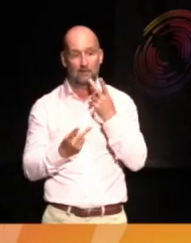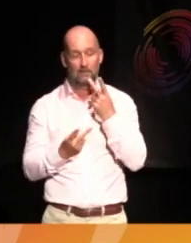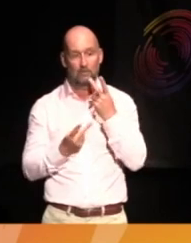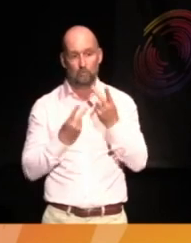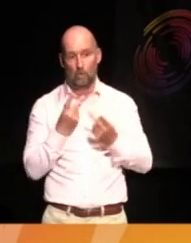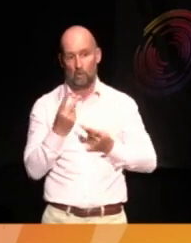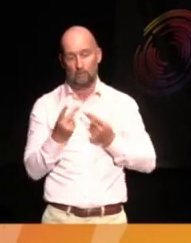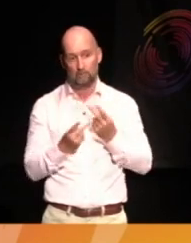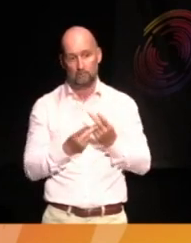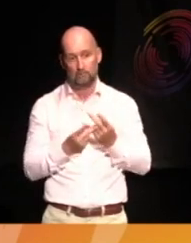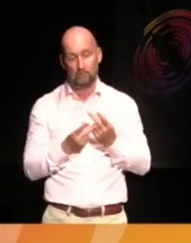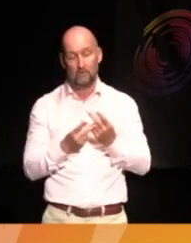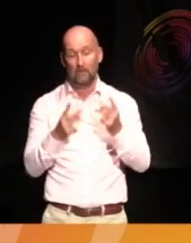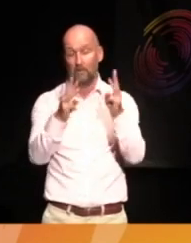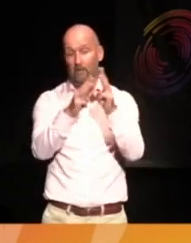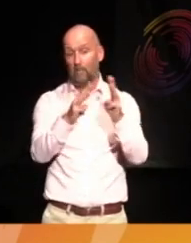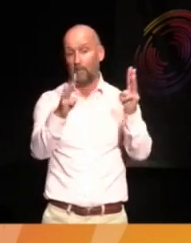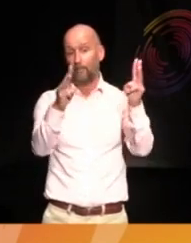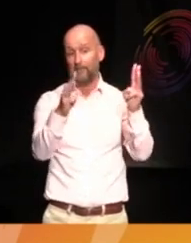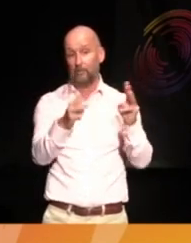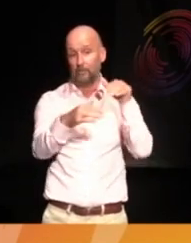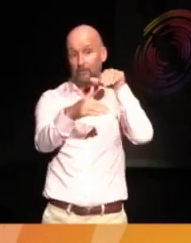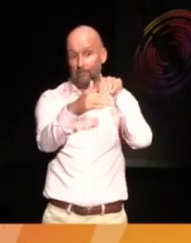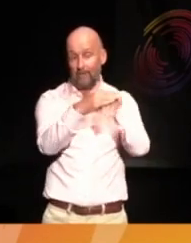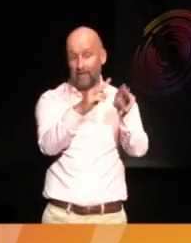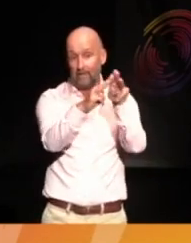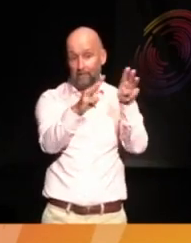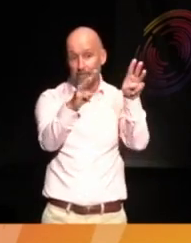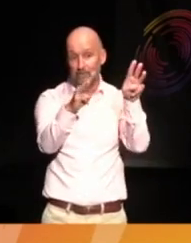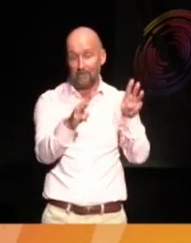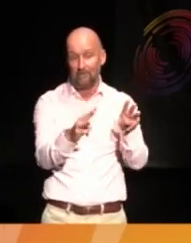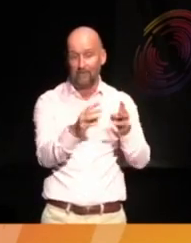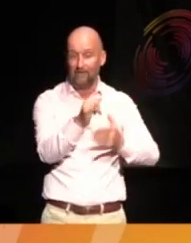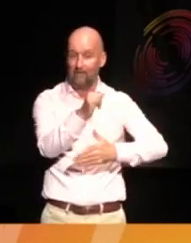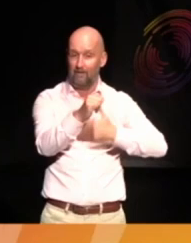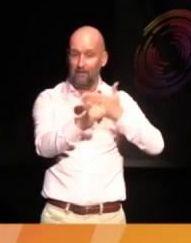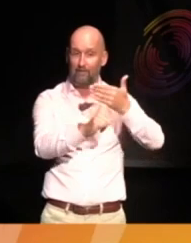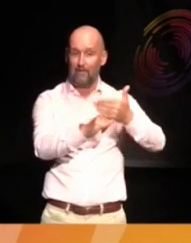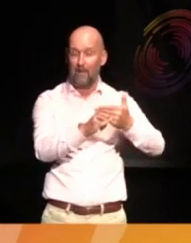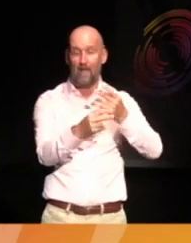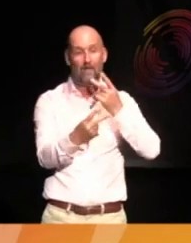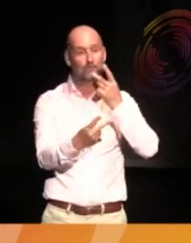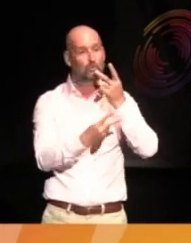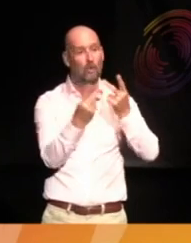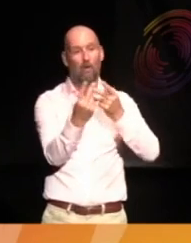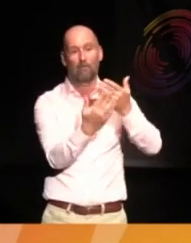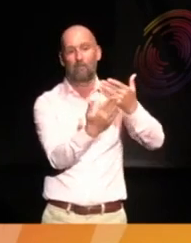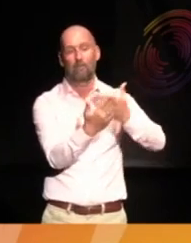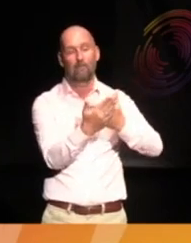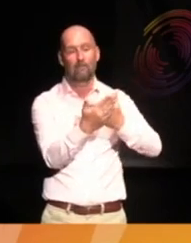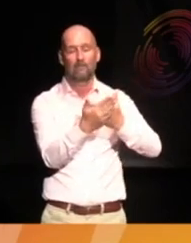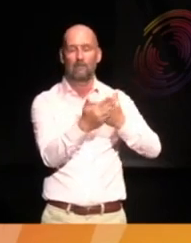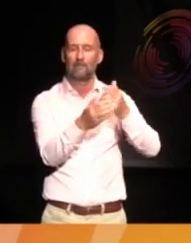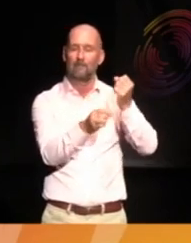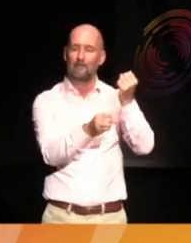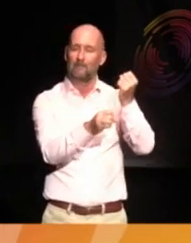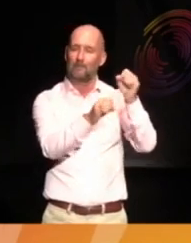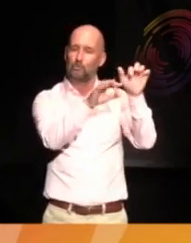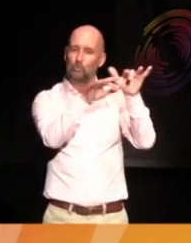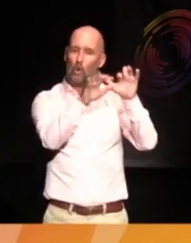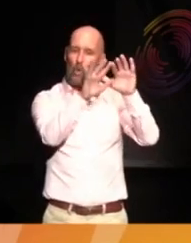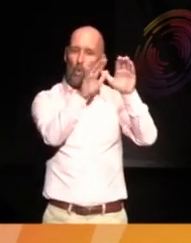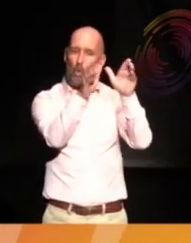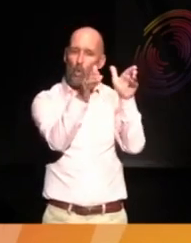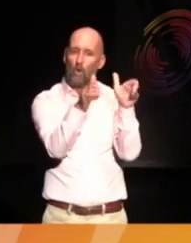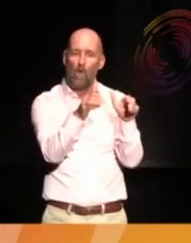In the museum of museums, the last song flutters in its snow globe. Stretches